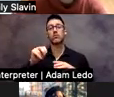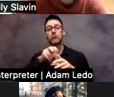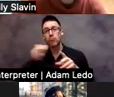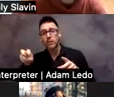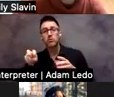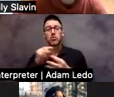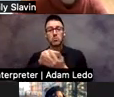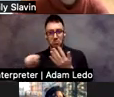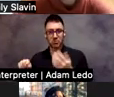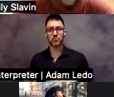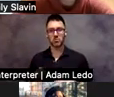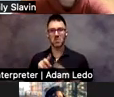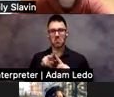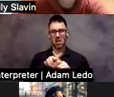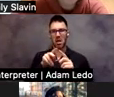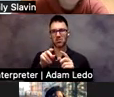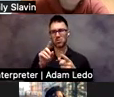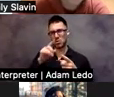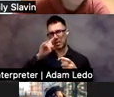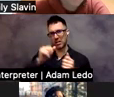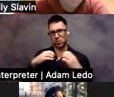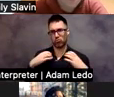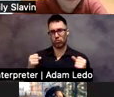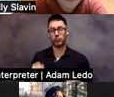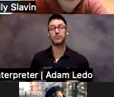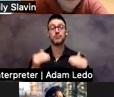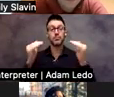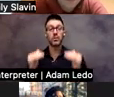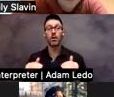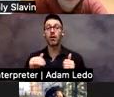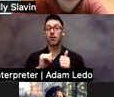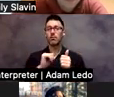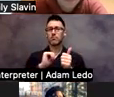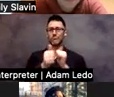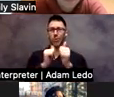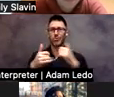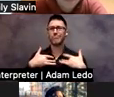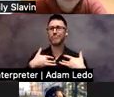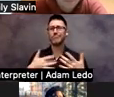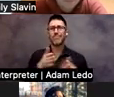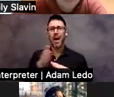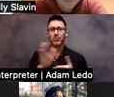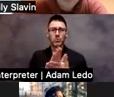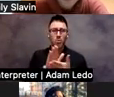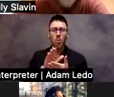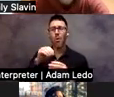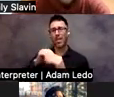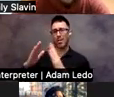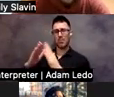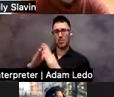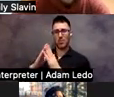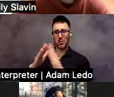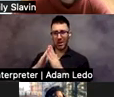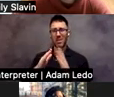then there are, of course, typical sports that kids do after school and in the community that kids with charge can